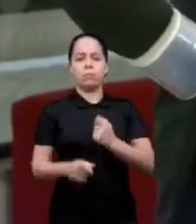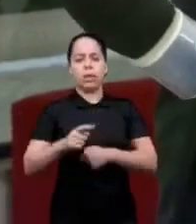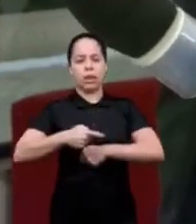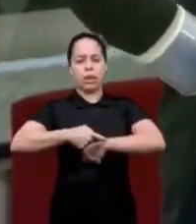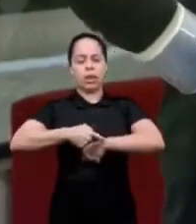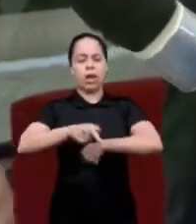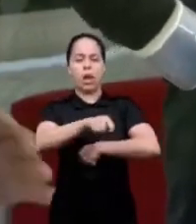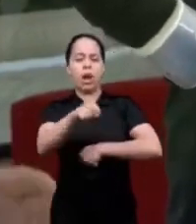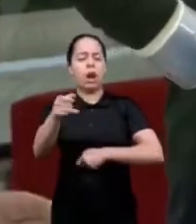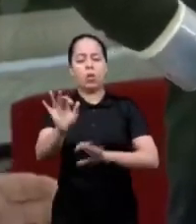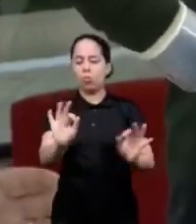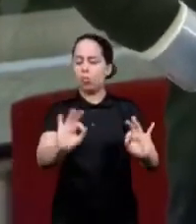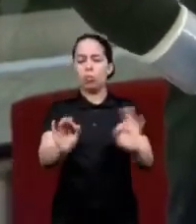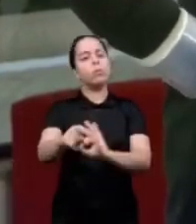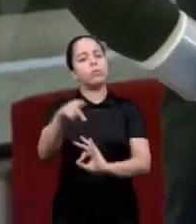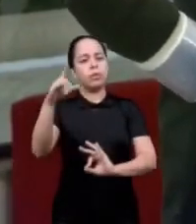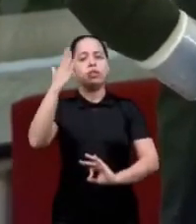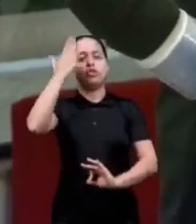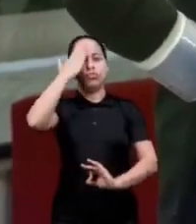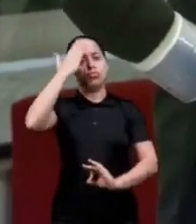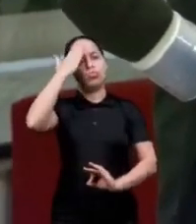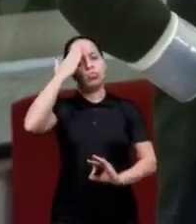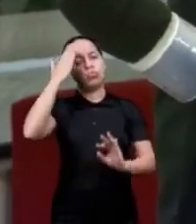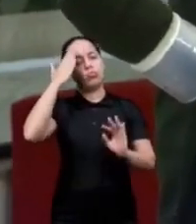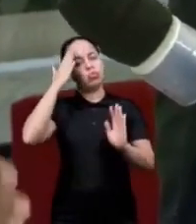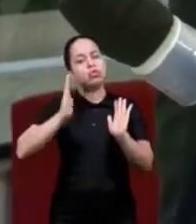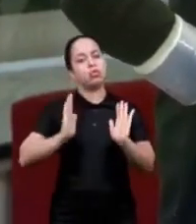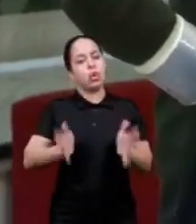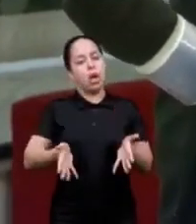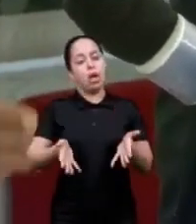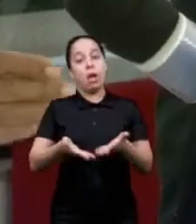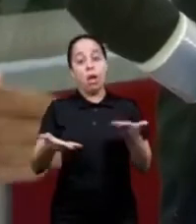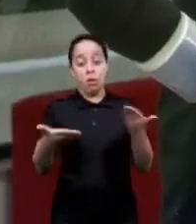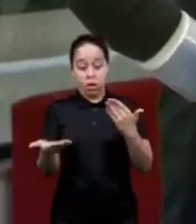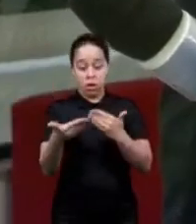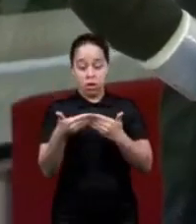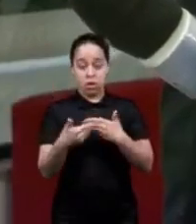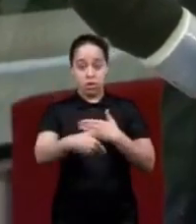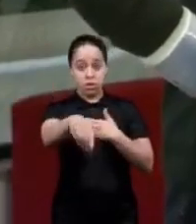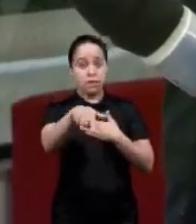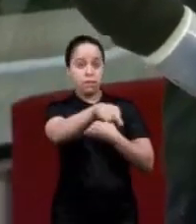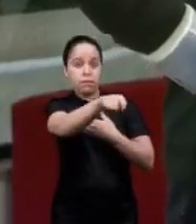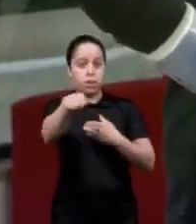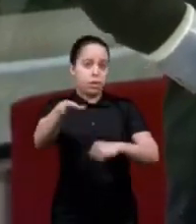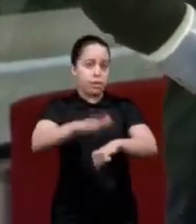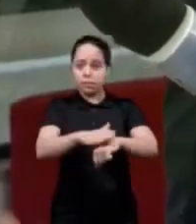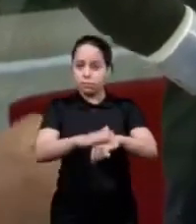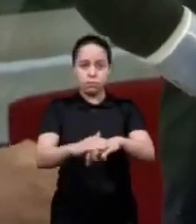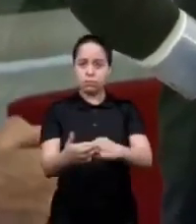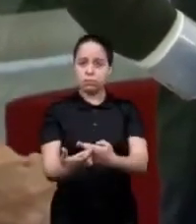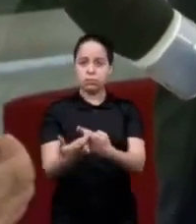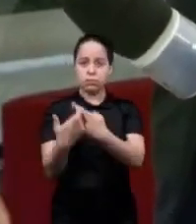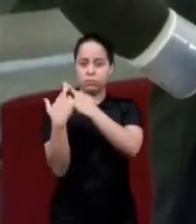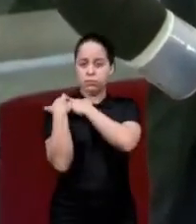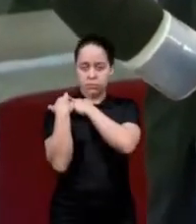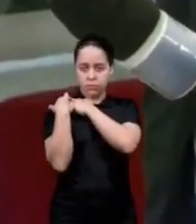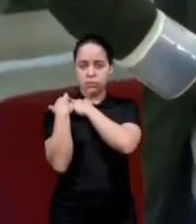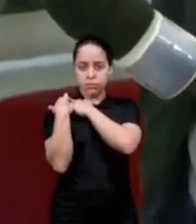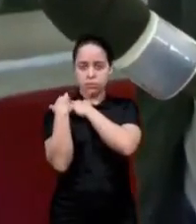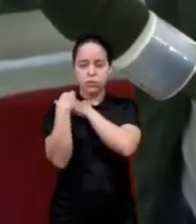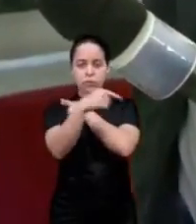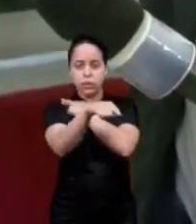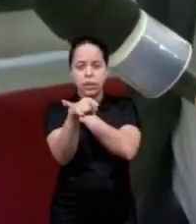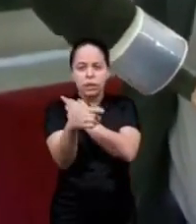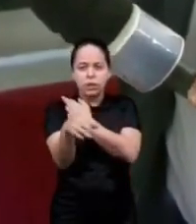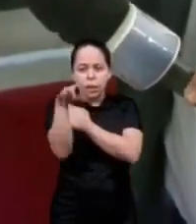to take the time of the brothers you already understood everything but look from now on you are responsible of the little